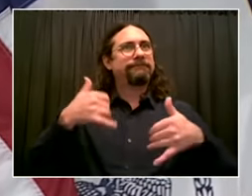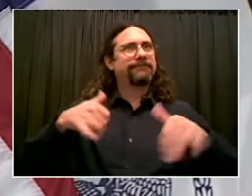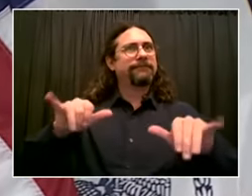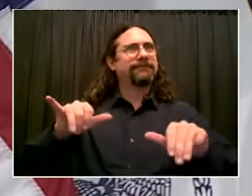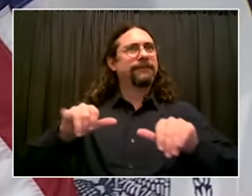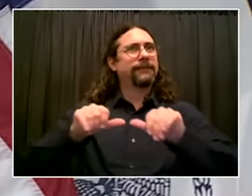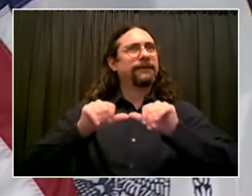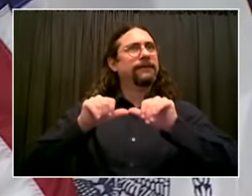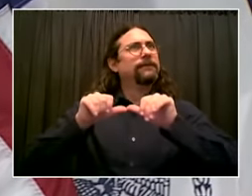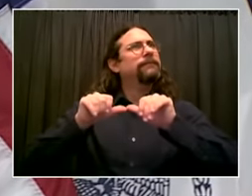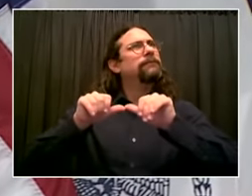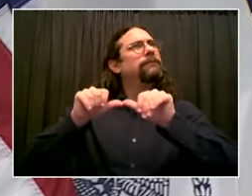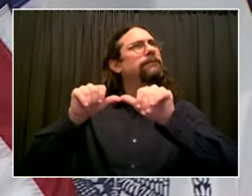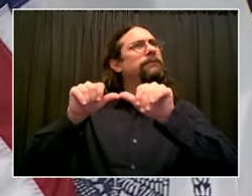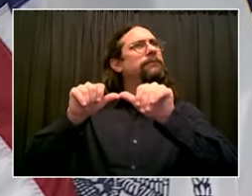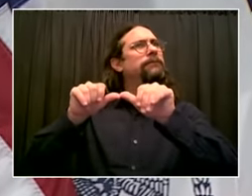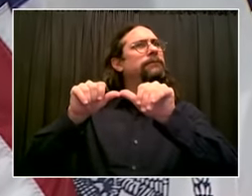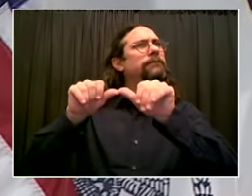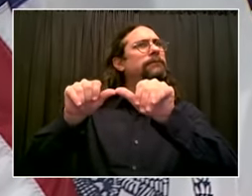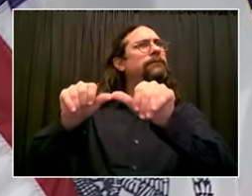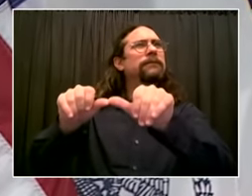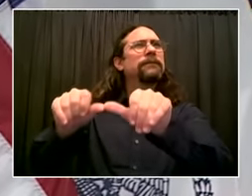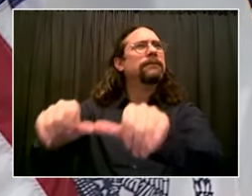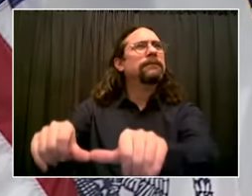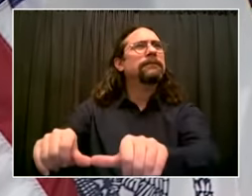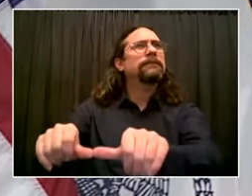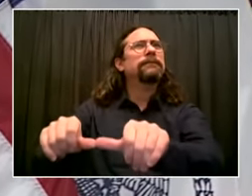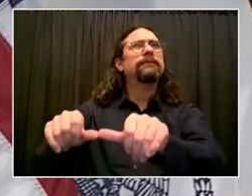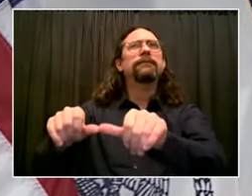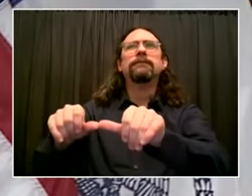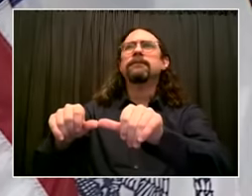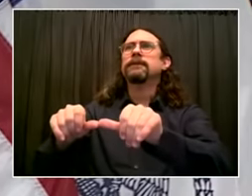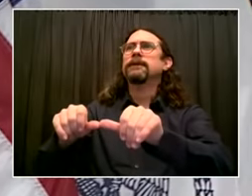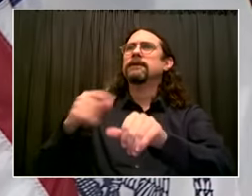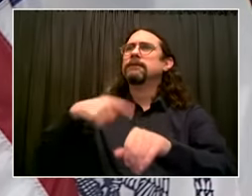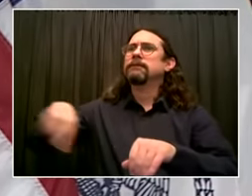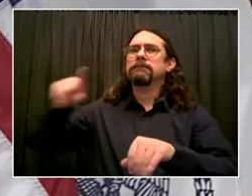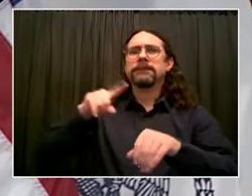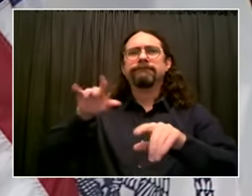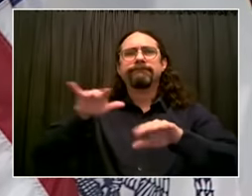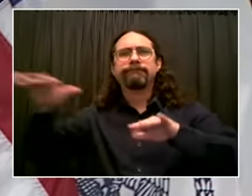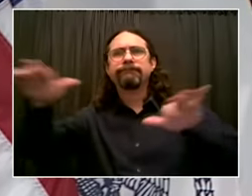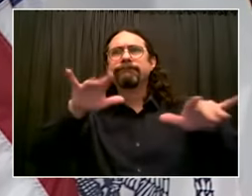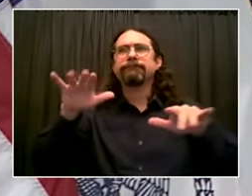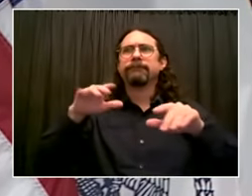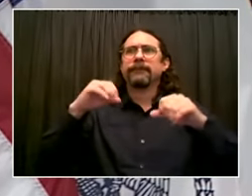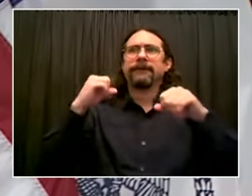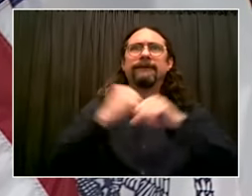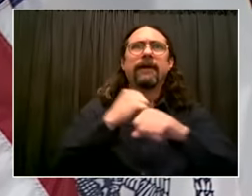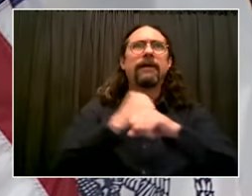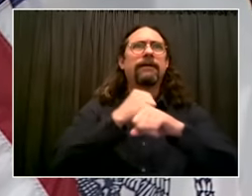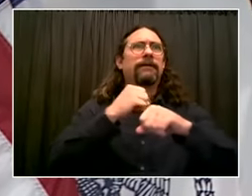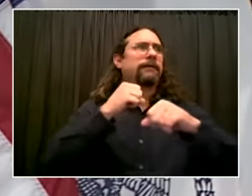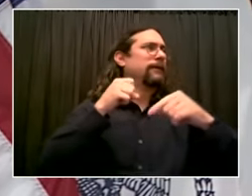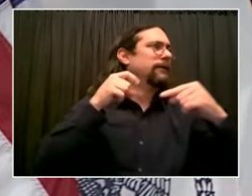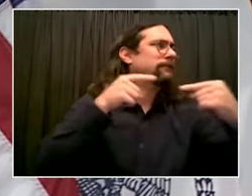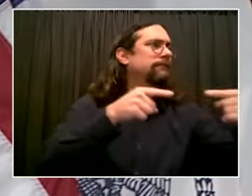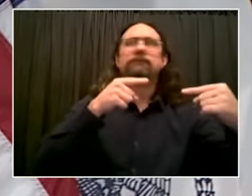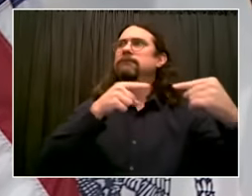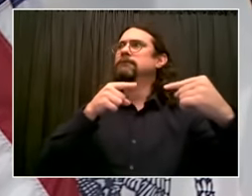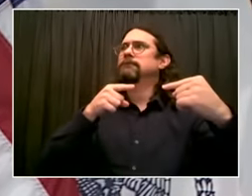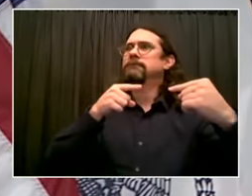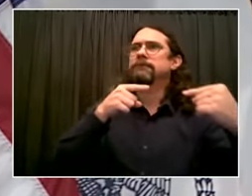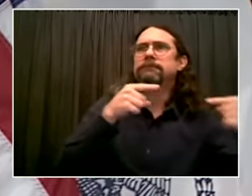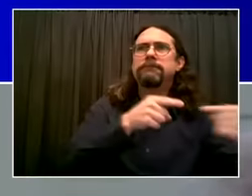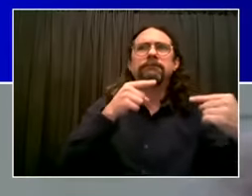vaccinations done, making sure New Yorkers are protected. As we said yesterday, we're now over 2 million vaccinations since we began